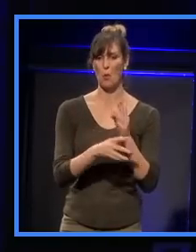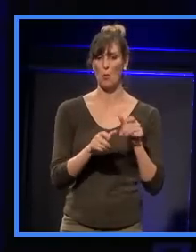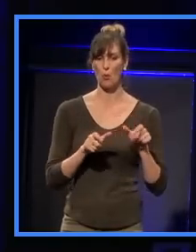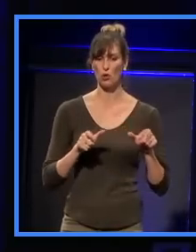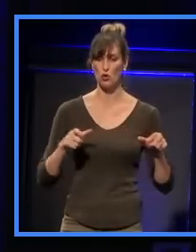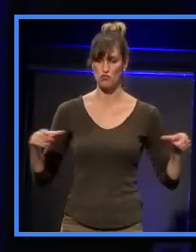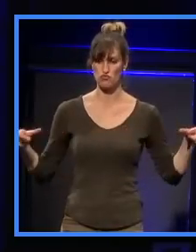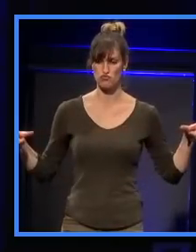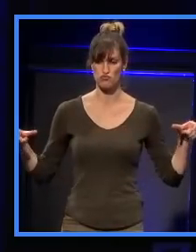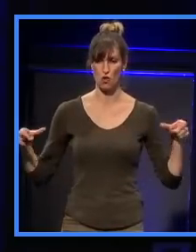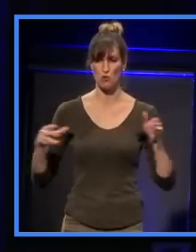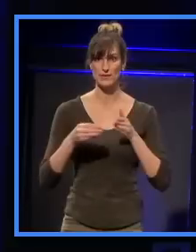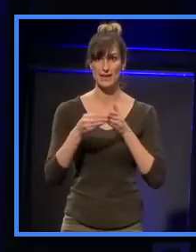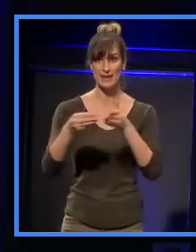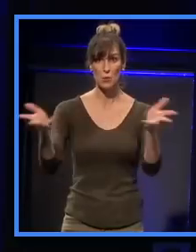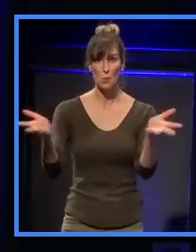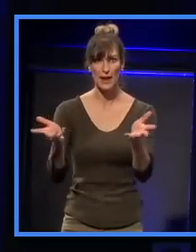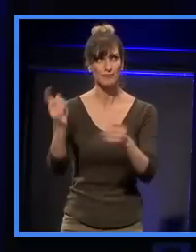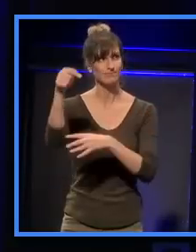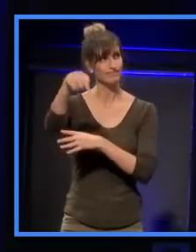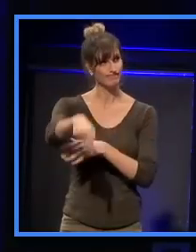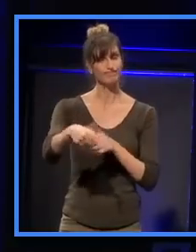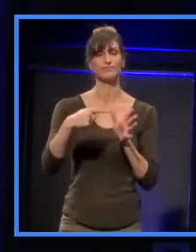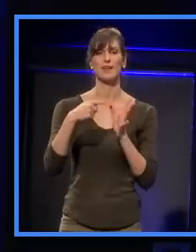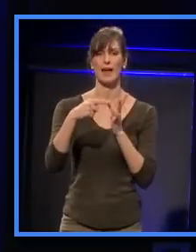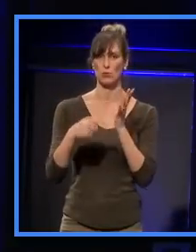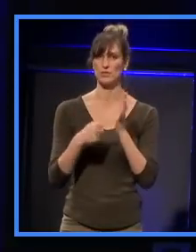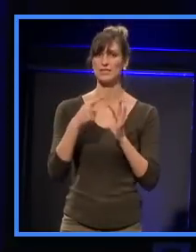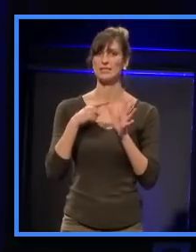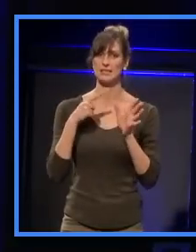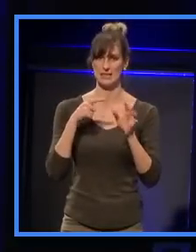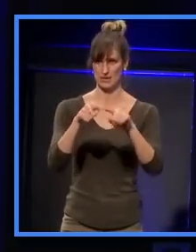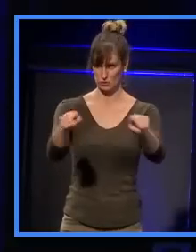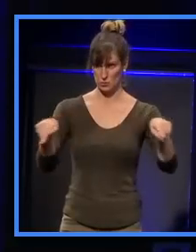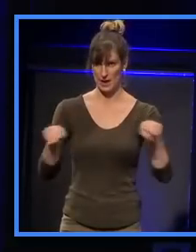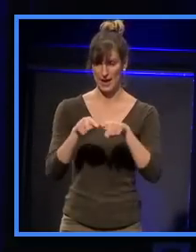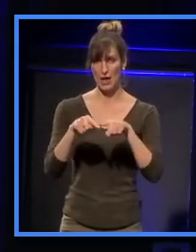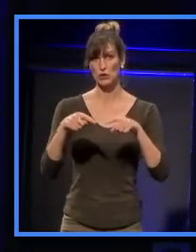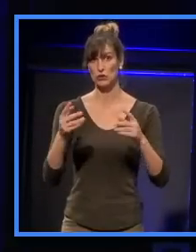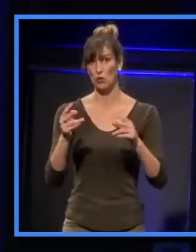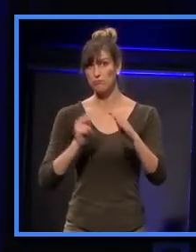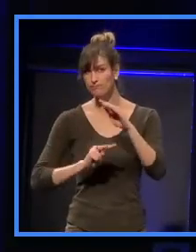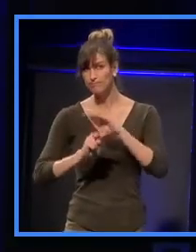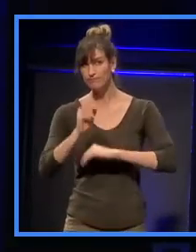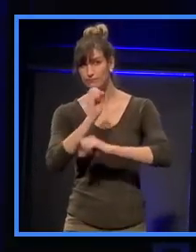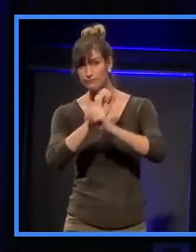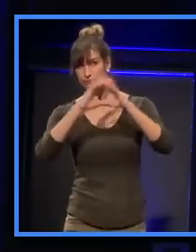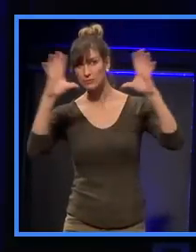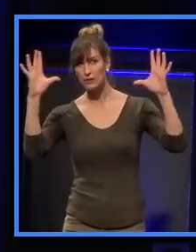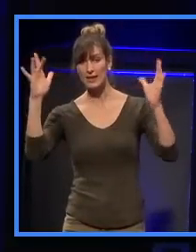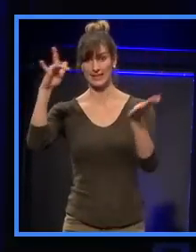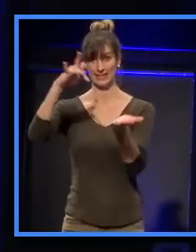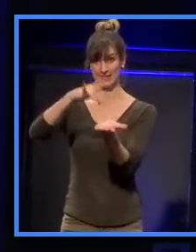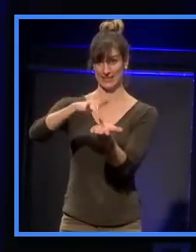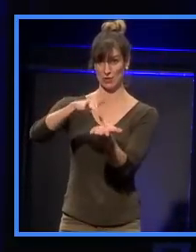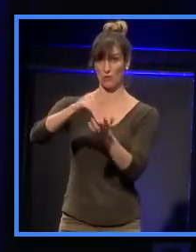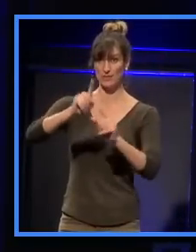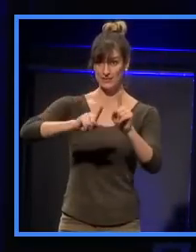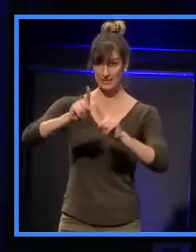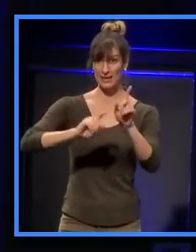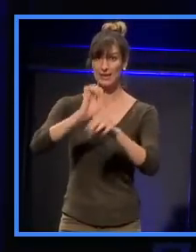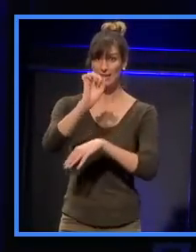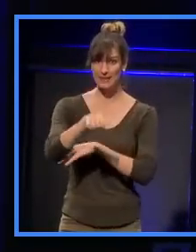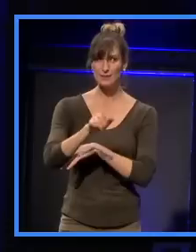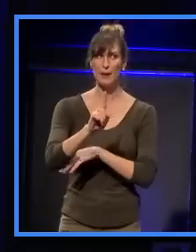Aotea Quarter and the Aotea Square. And the hope will be, of course, the vision will be, that it won't just be a centre of the city, but a centre for the